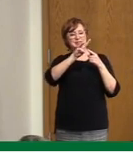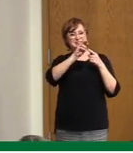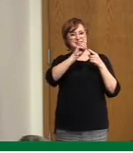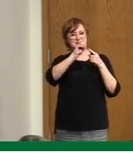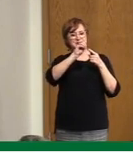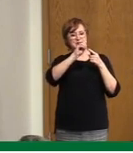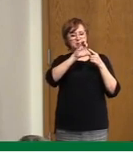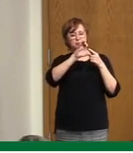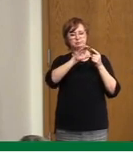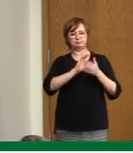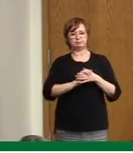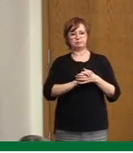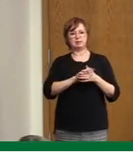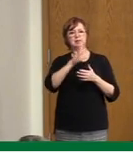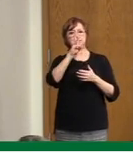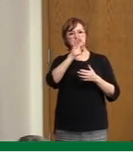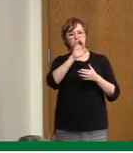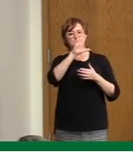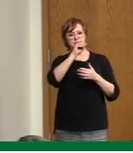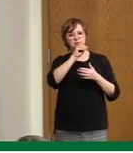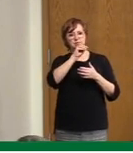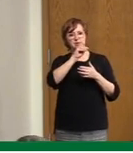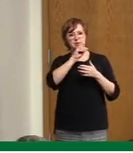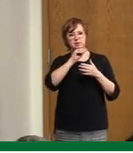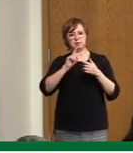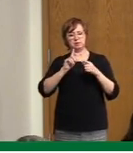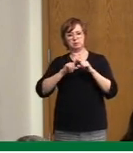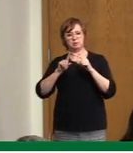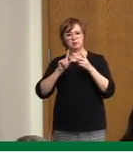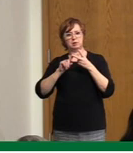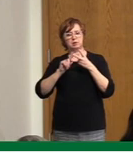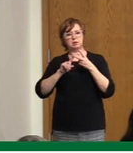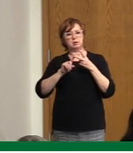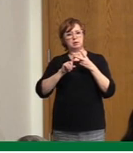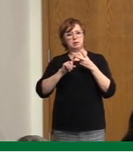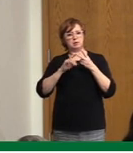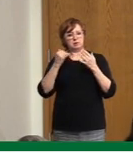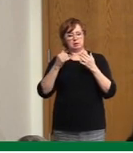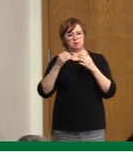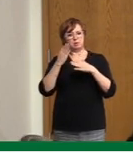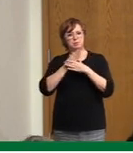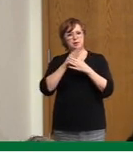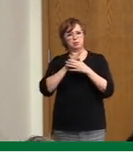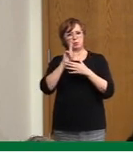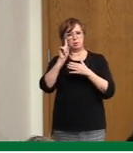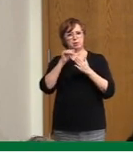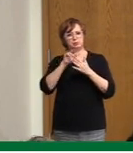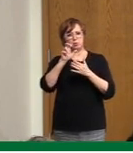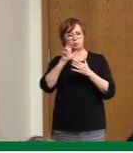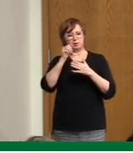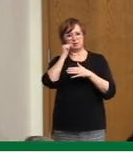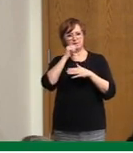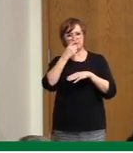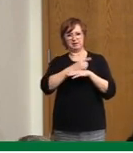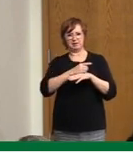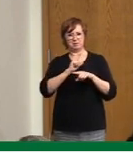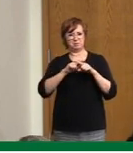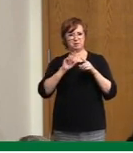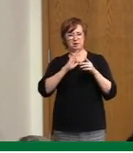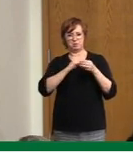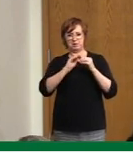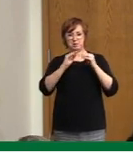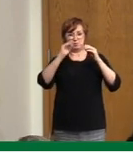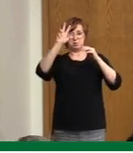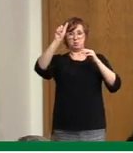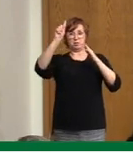cases per day, with the midpoint being over 1,300 cases per day. And in reality, we have trended much, much